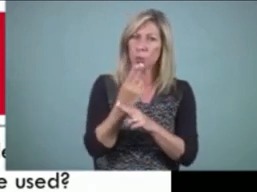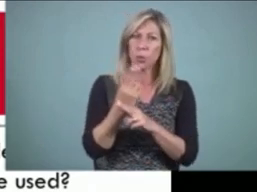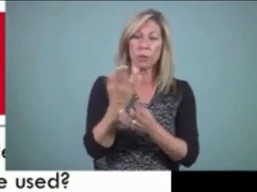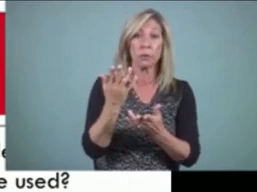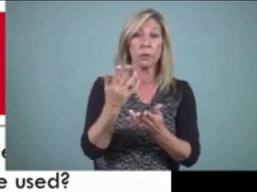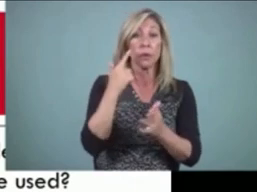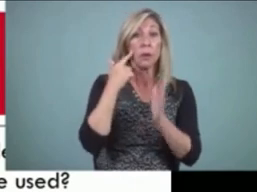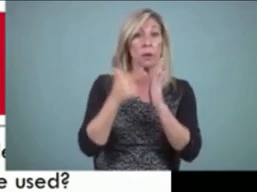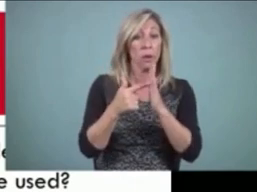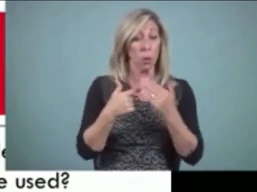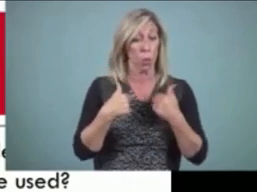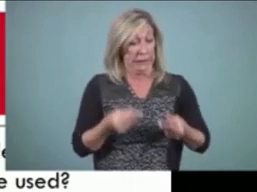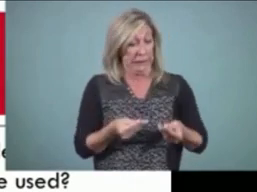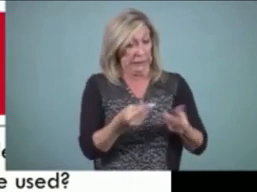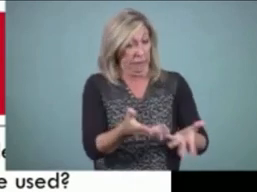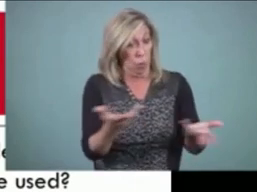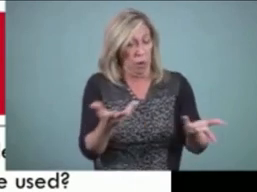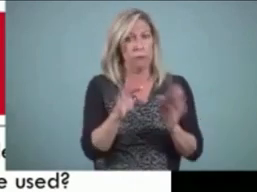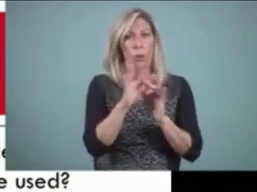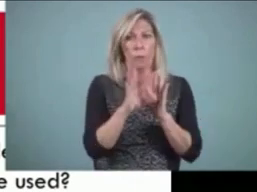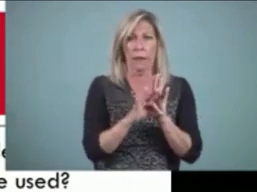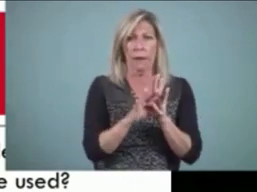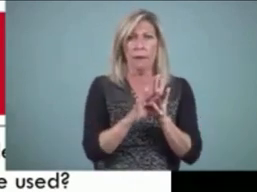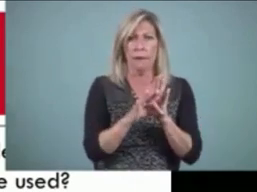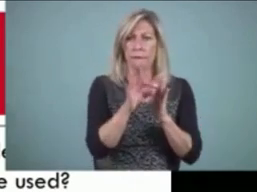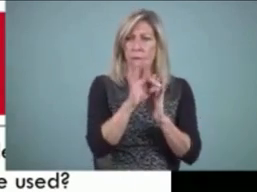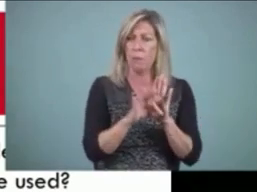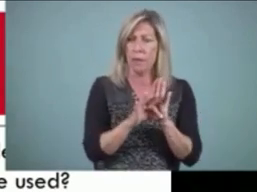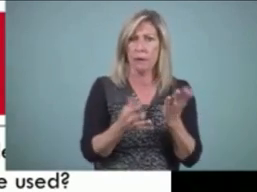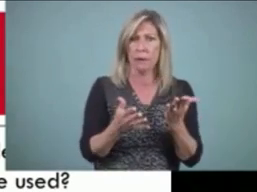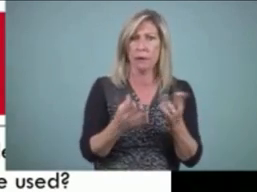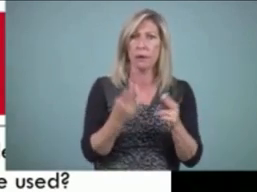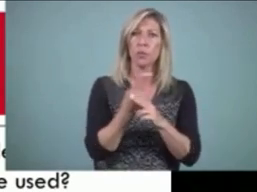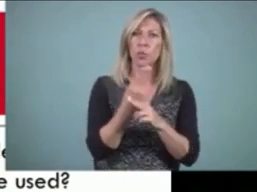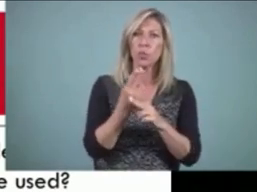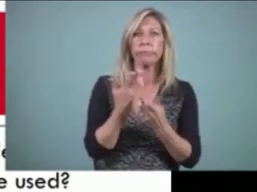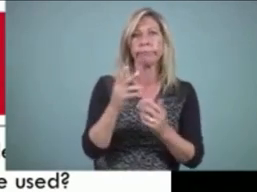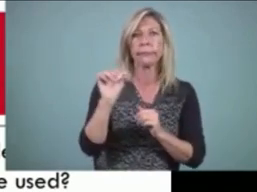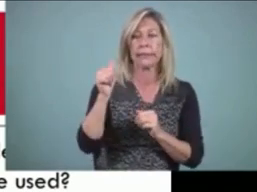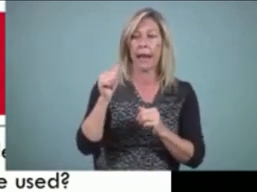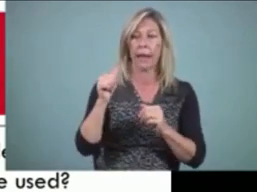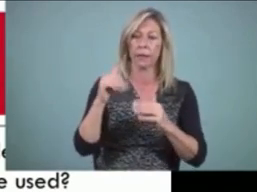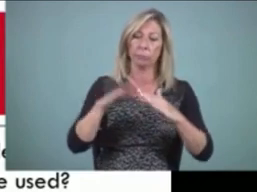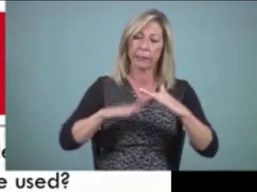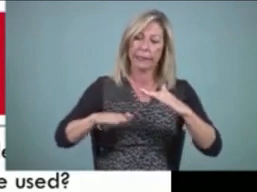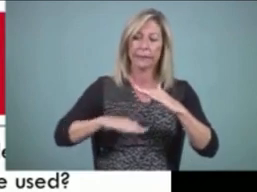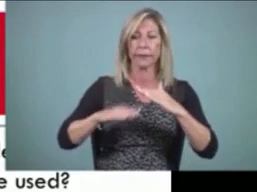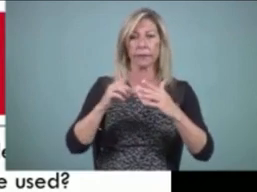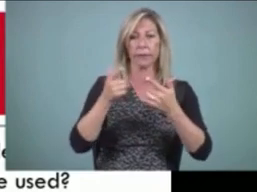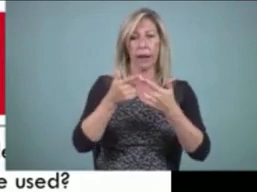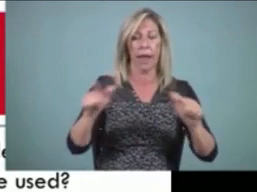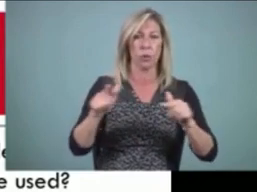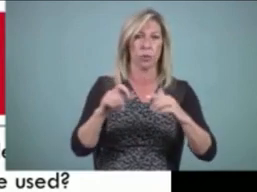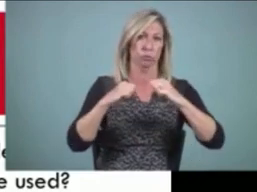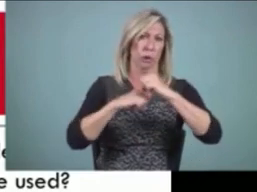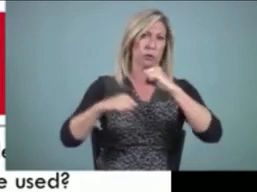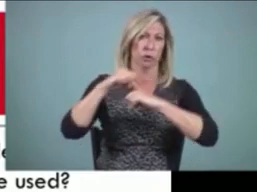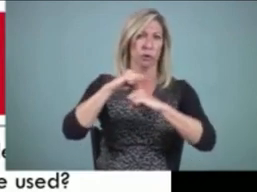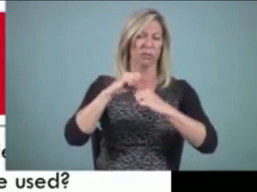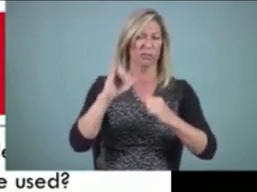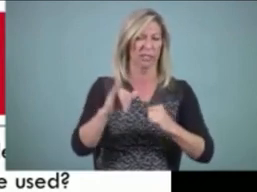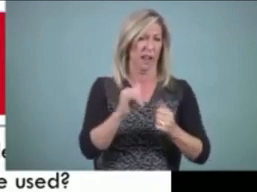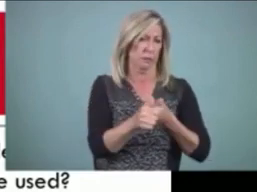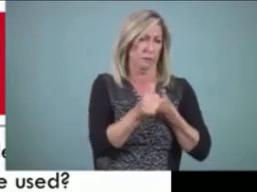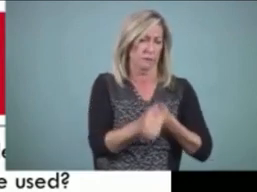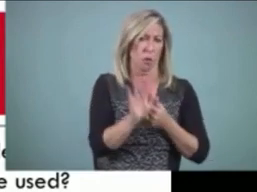them formulas. So through 10 basic language structures, as AppleTree does. And in the